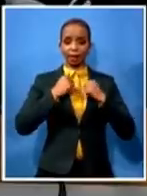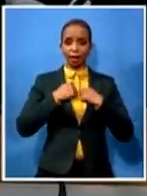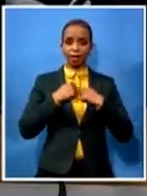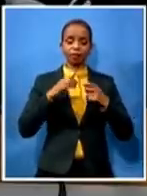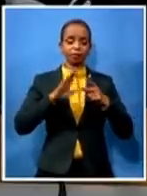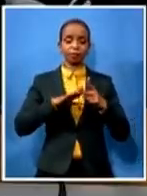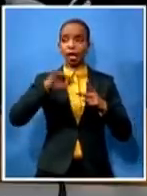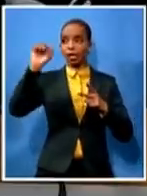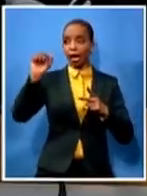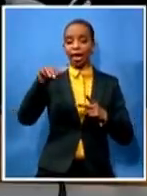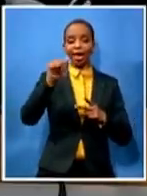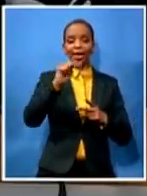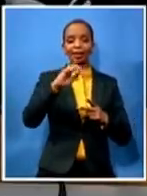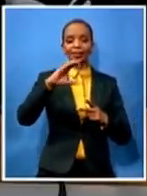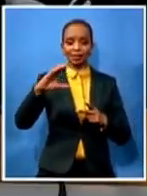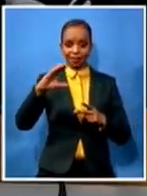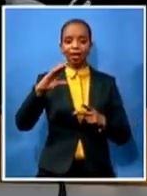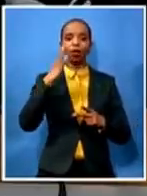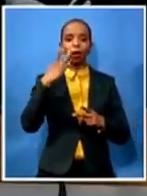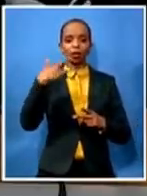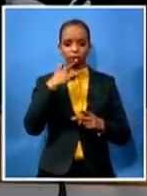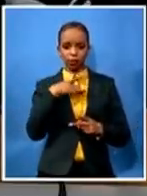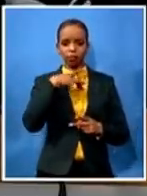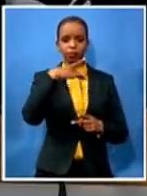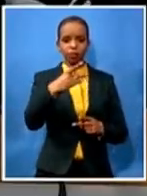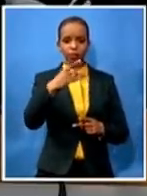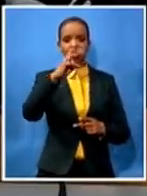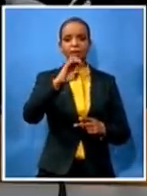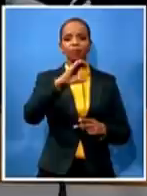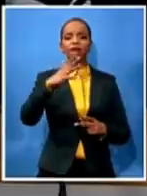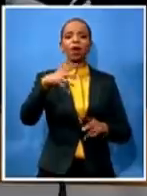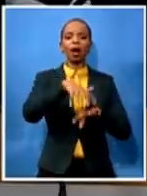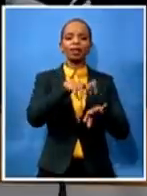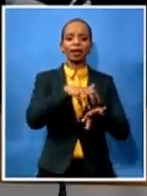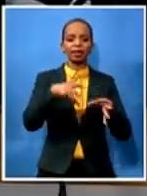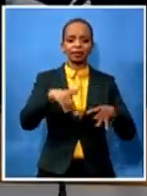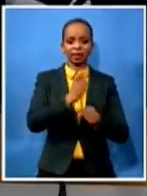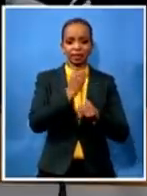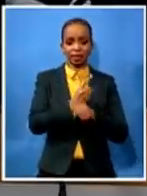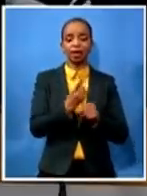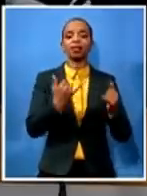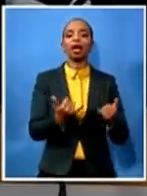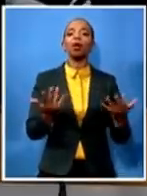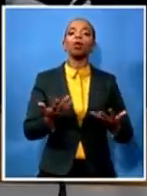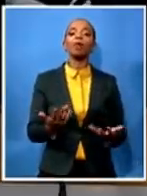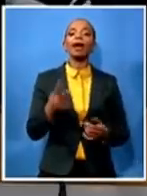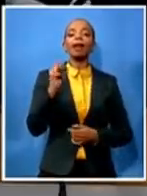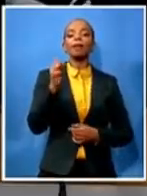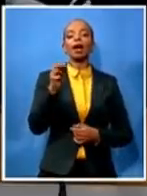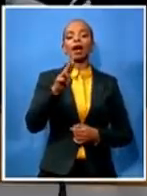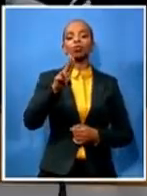environment in houteng was to now have marupin being a world heritage site i moved to safety